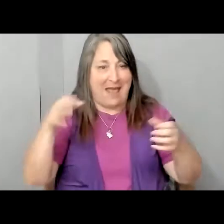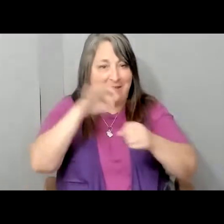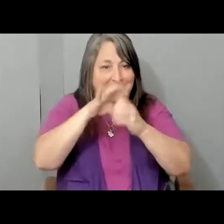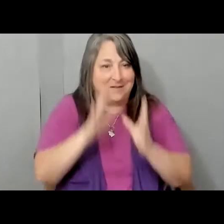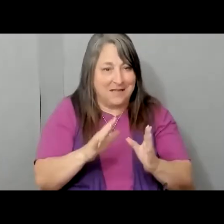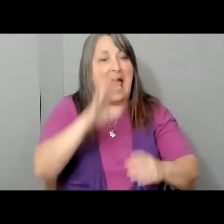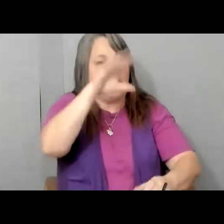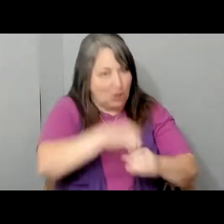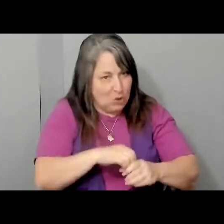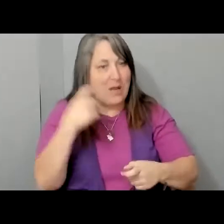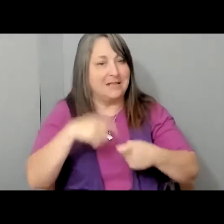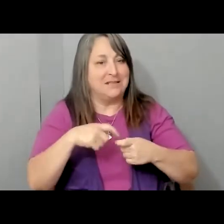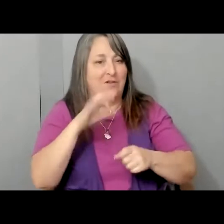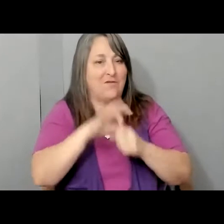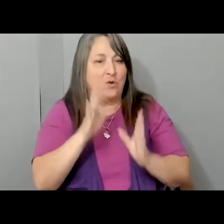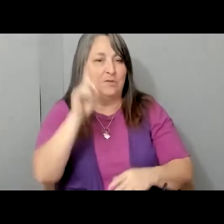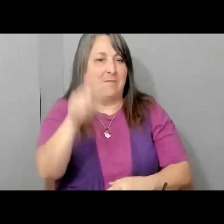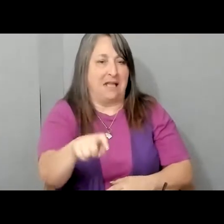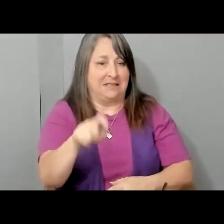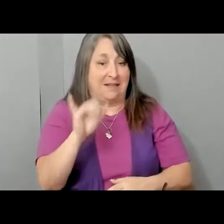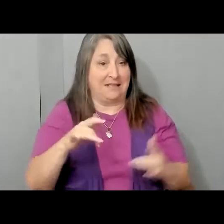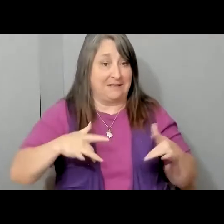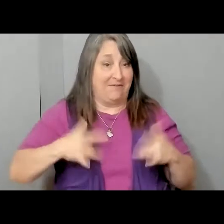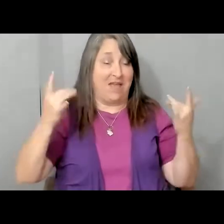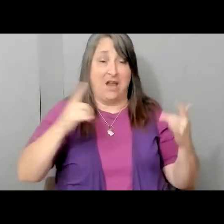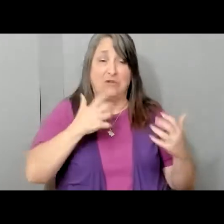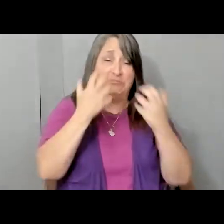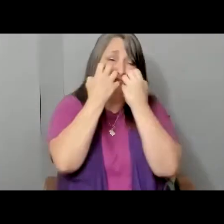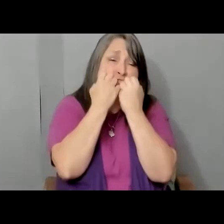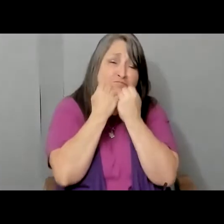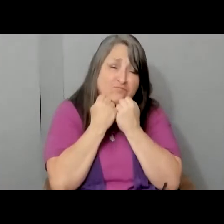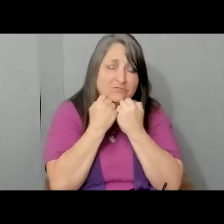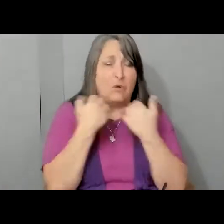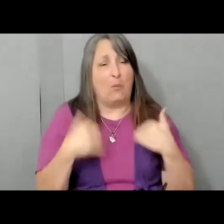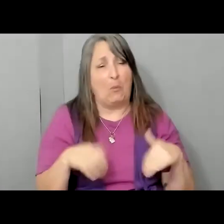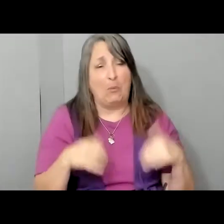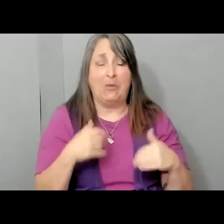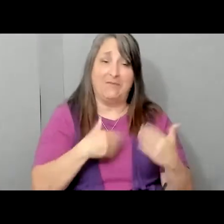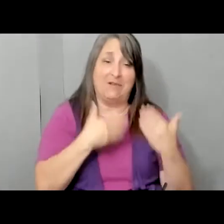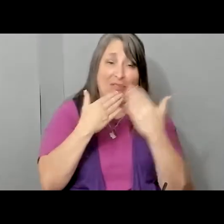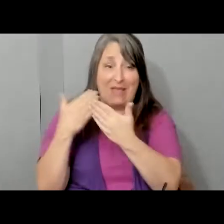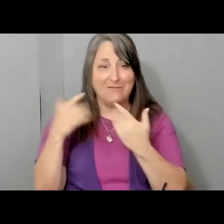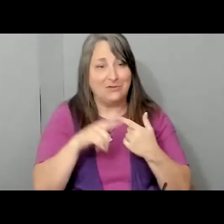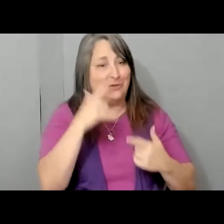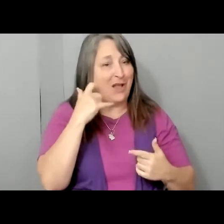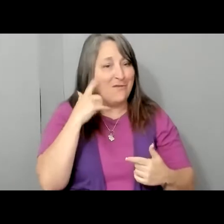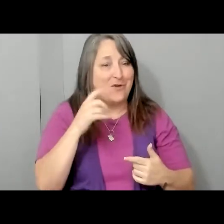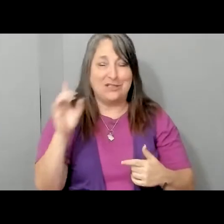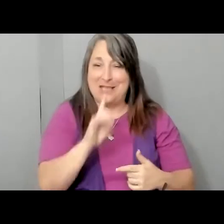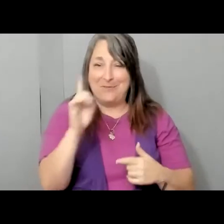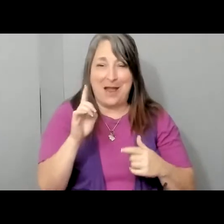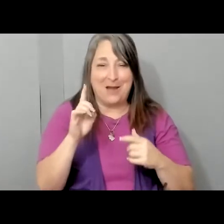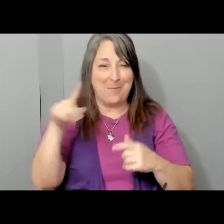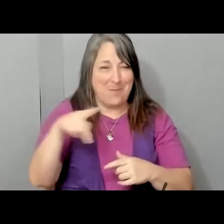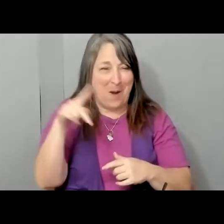voters. This event is really near and dear to my heart, and I'm very thankful to the California Democratic Party for co